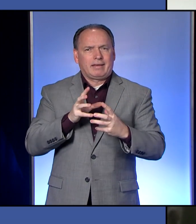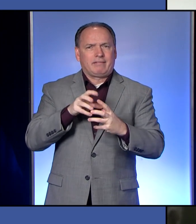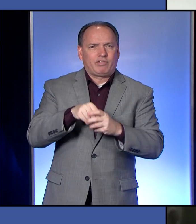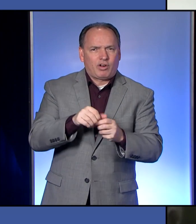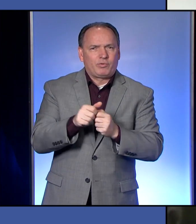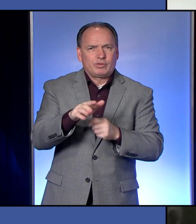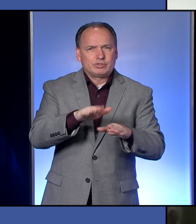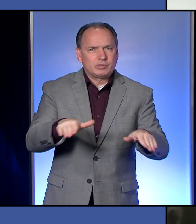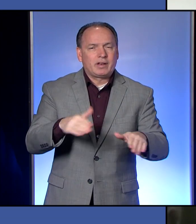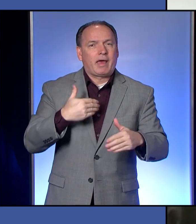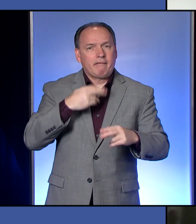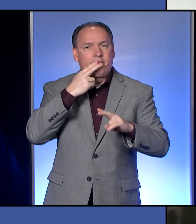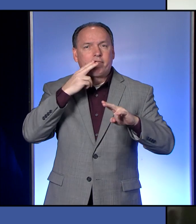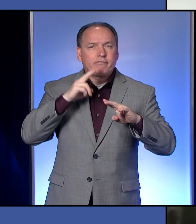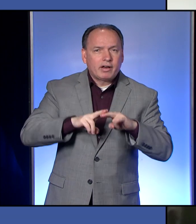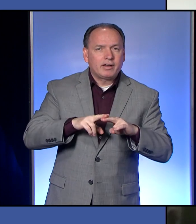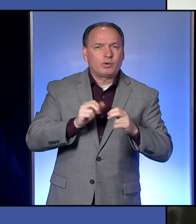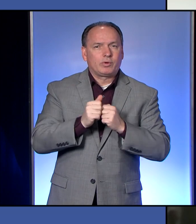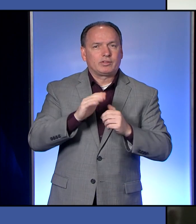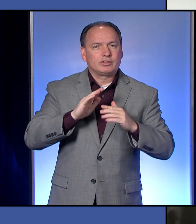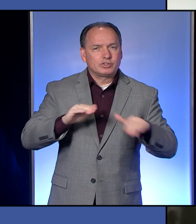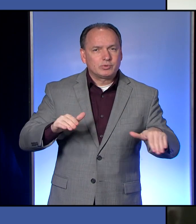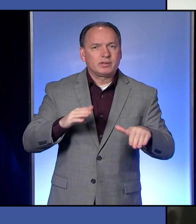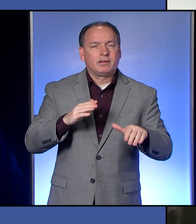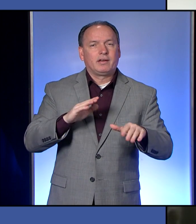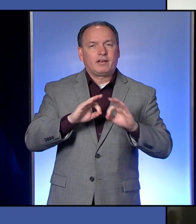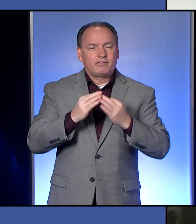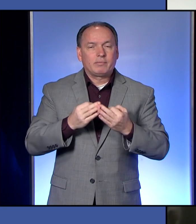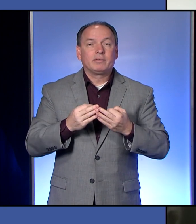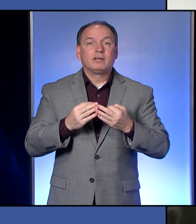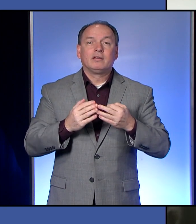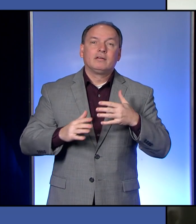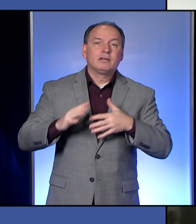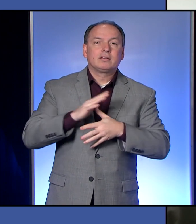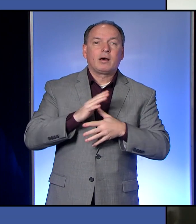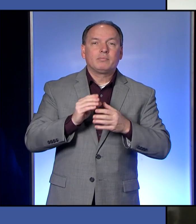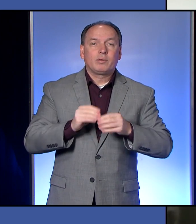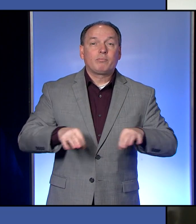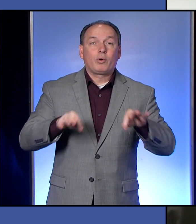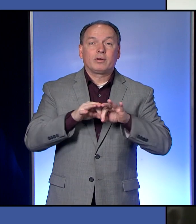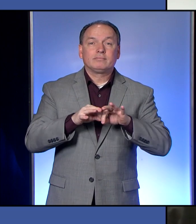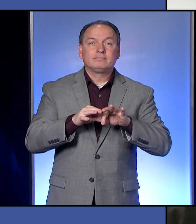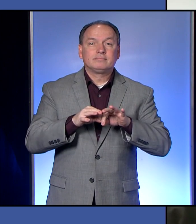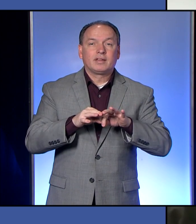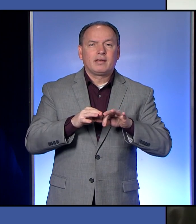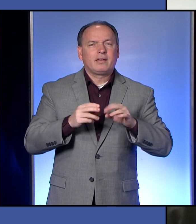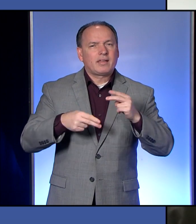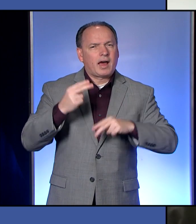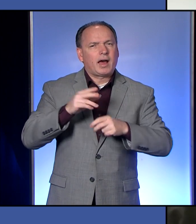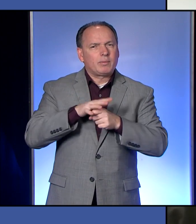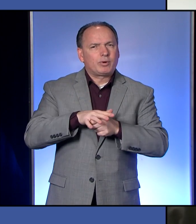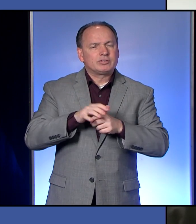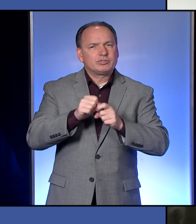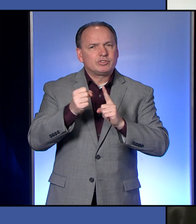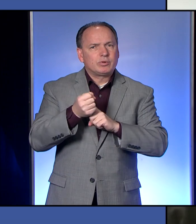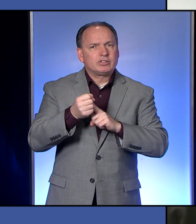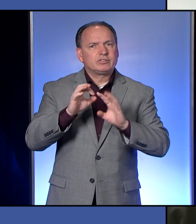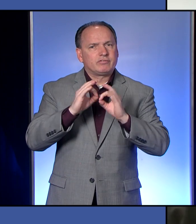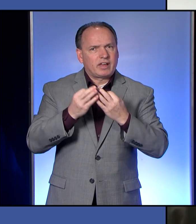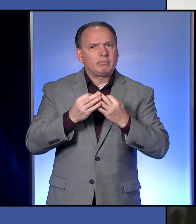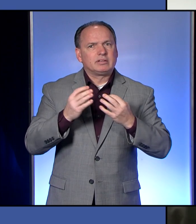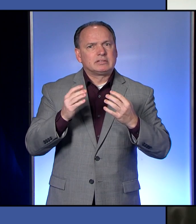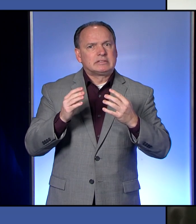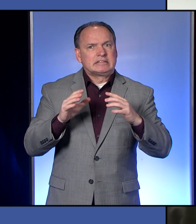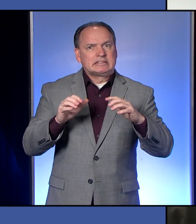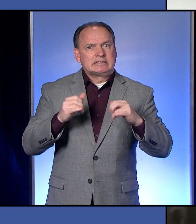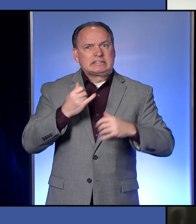remember to have fun with your child and your family. And most importantly, they say, in these high pressure situations of families at home